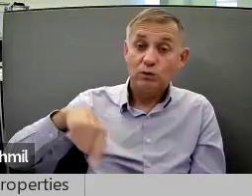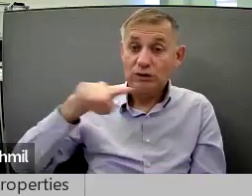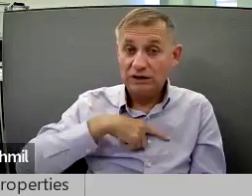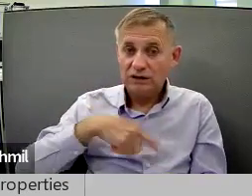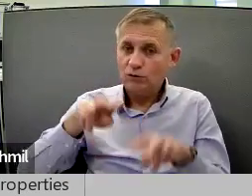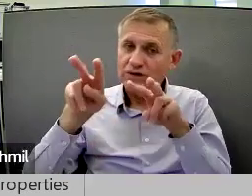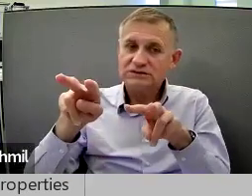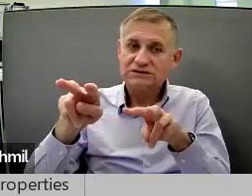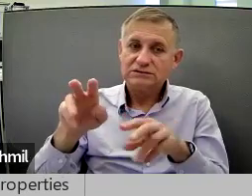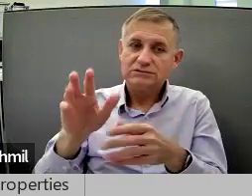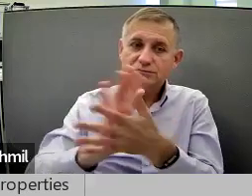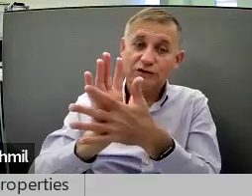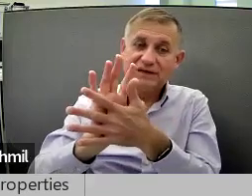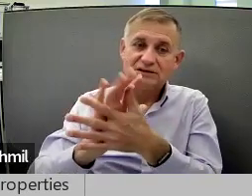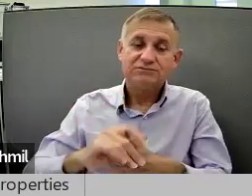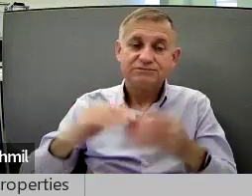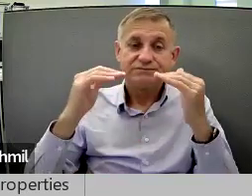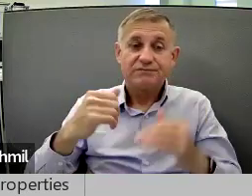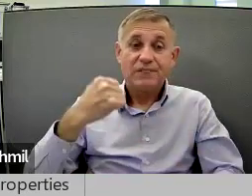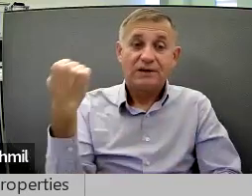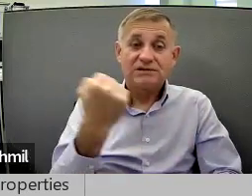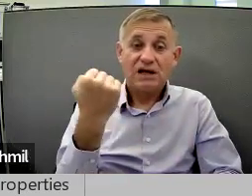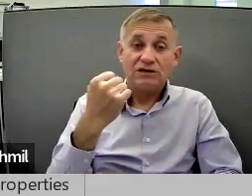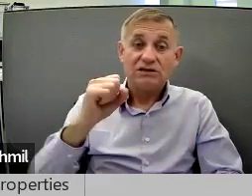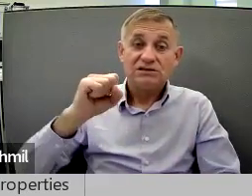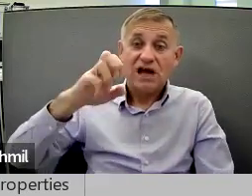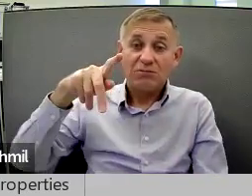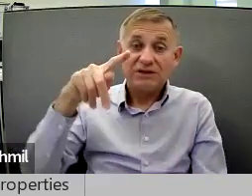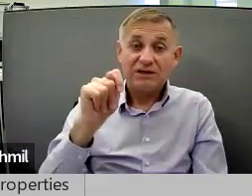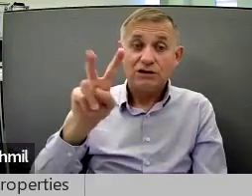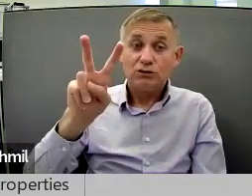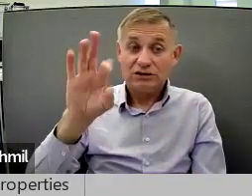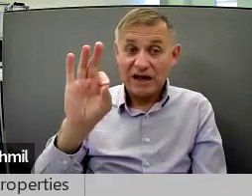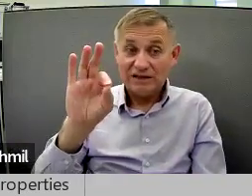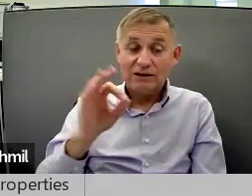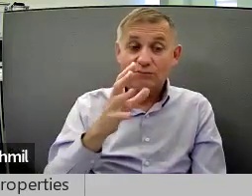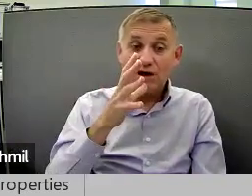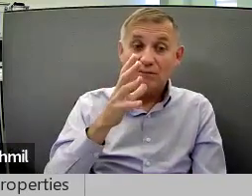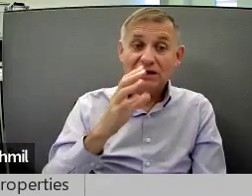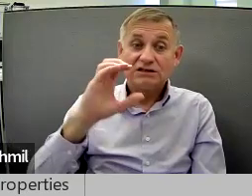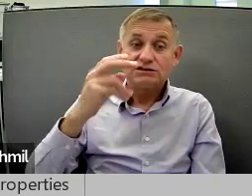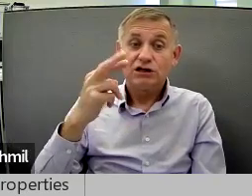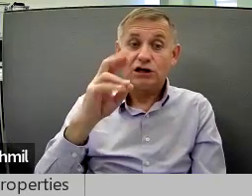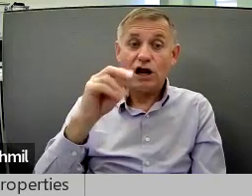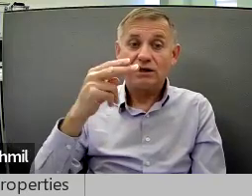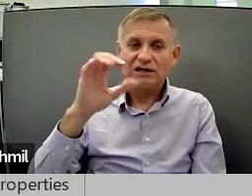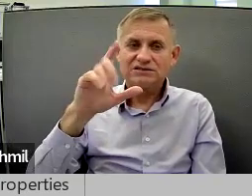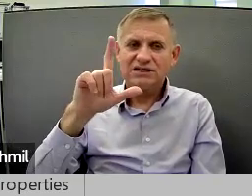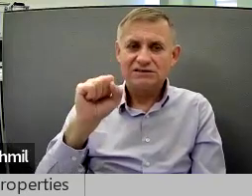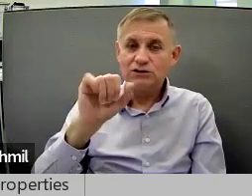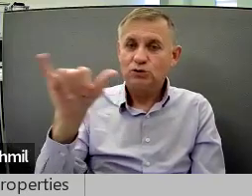Join us as we watch the movie. Saturday, September 29th, Mama